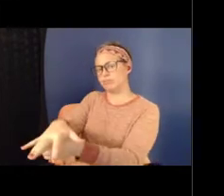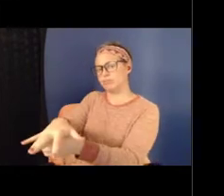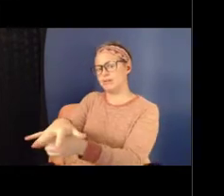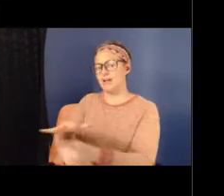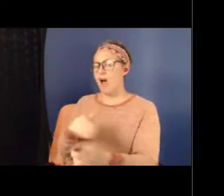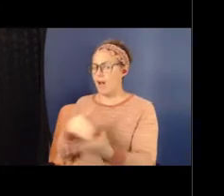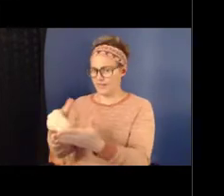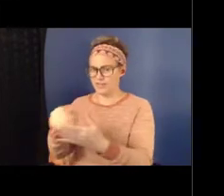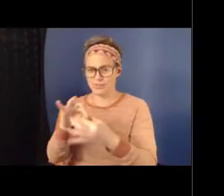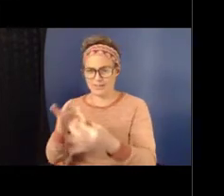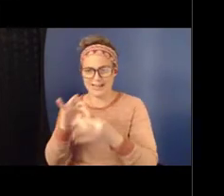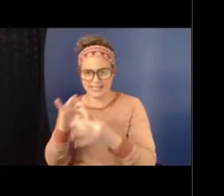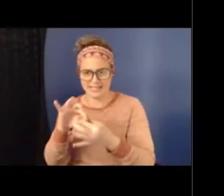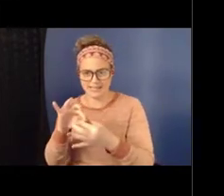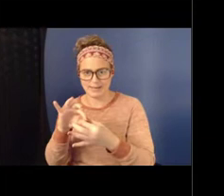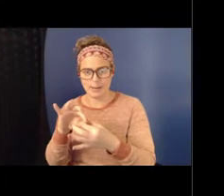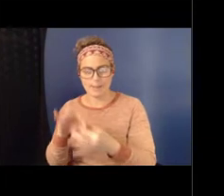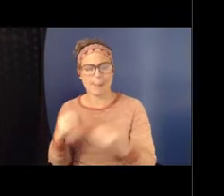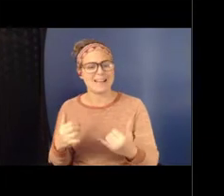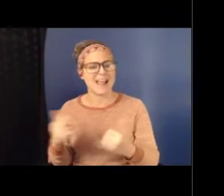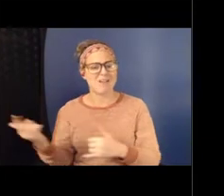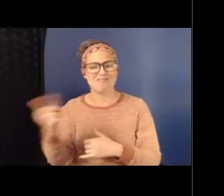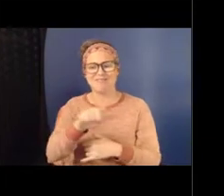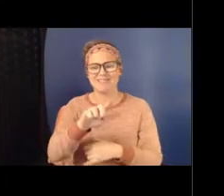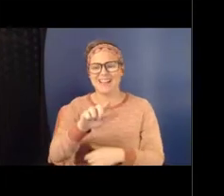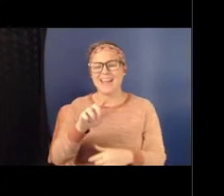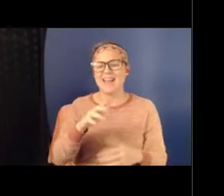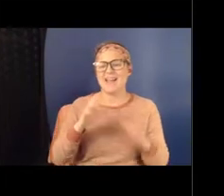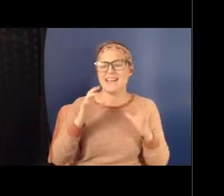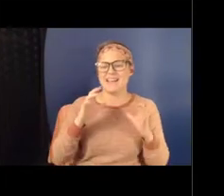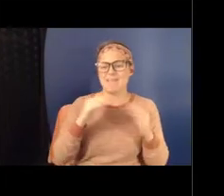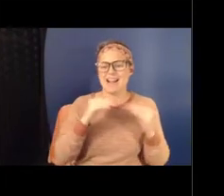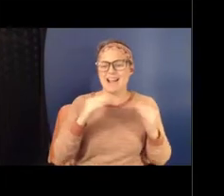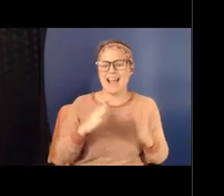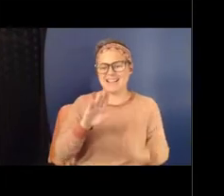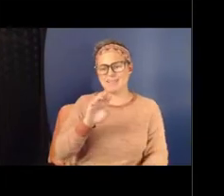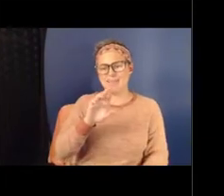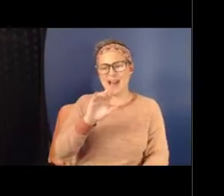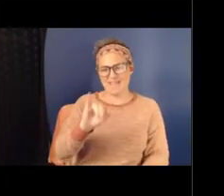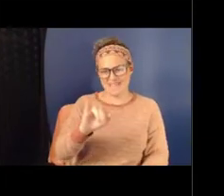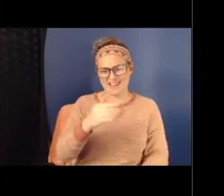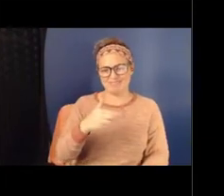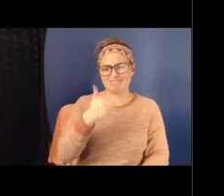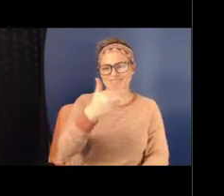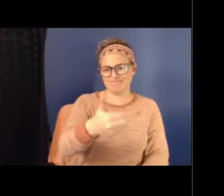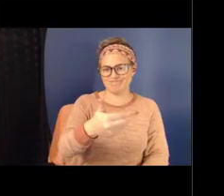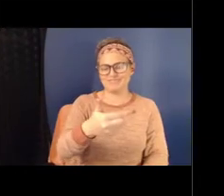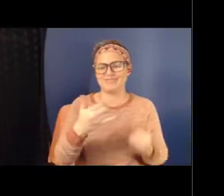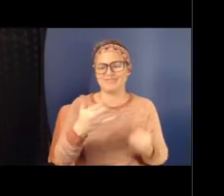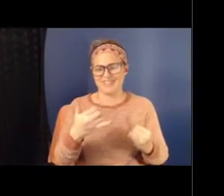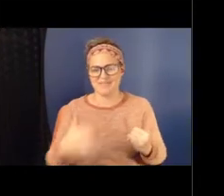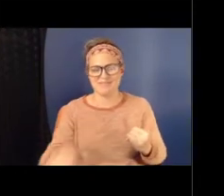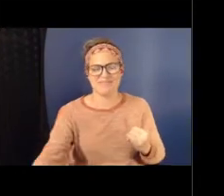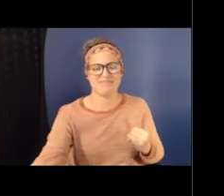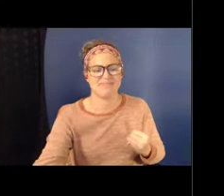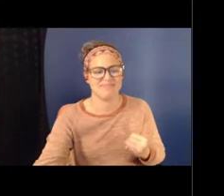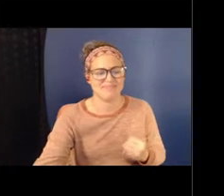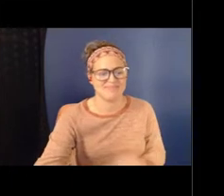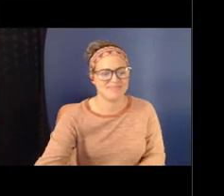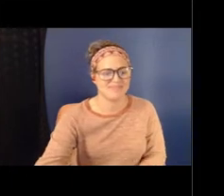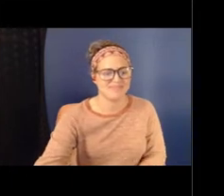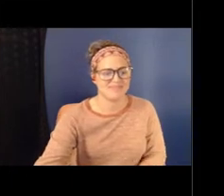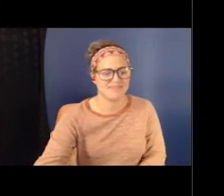like to do now is to turn it over to my colleague, Barry, and I will do that.